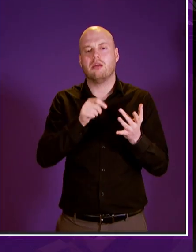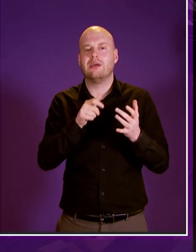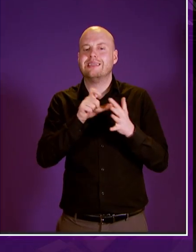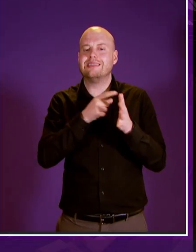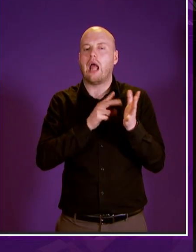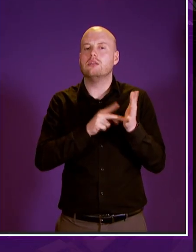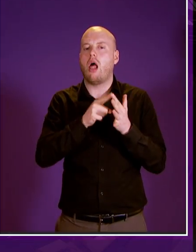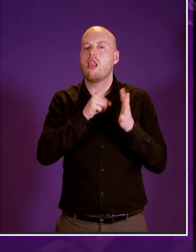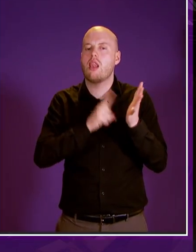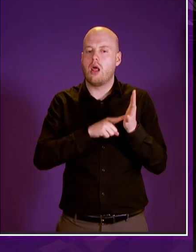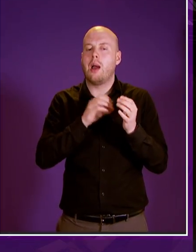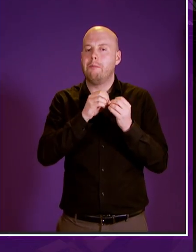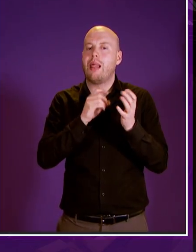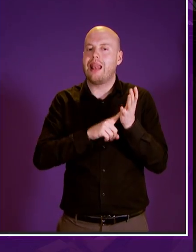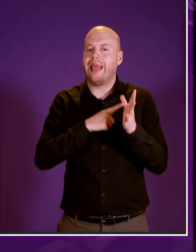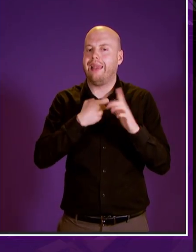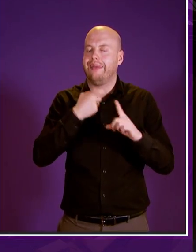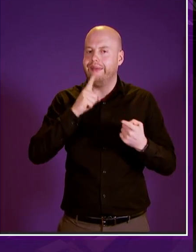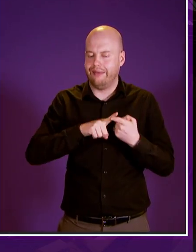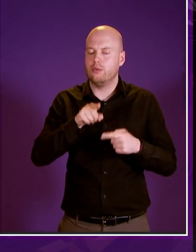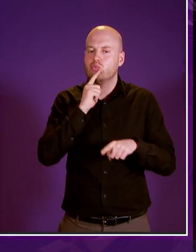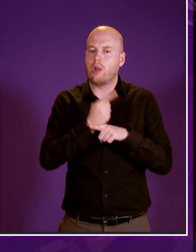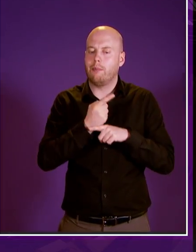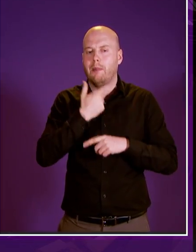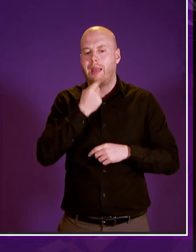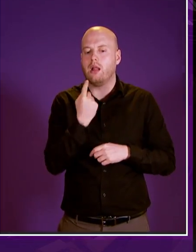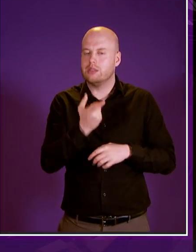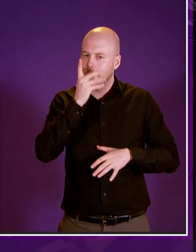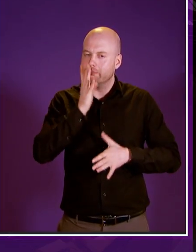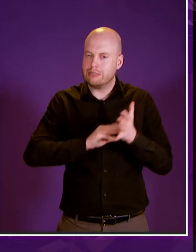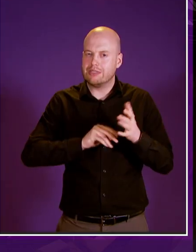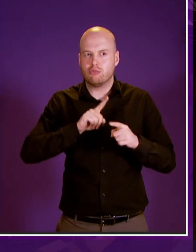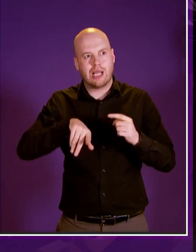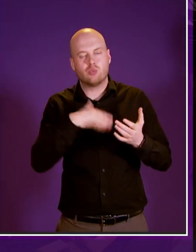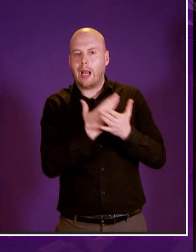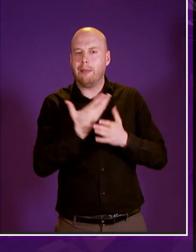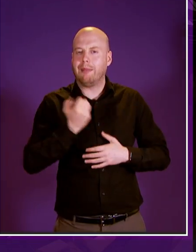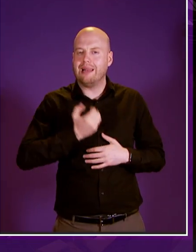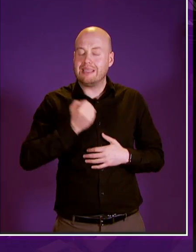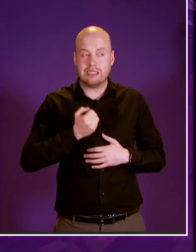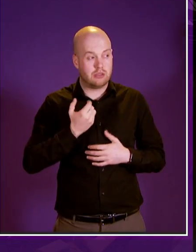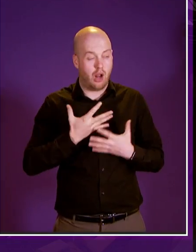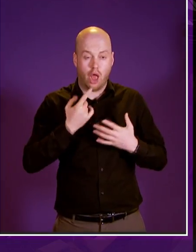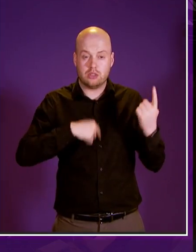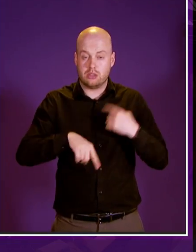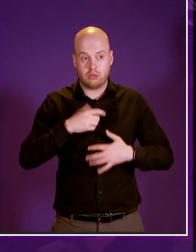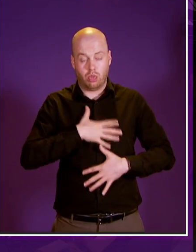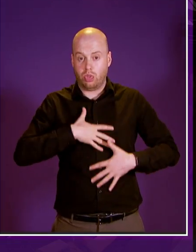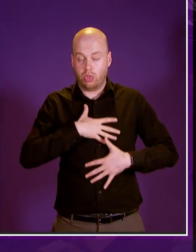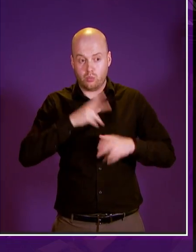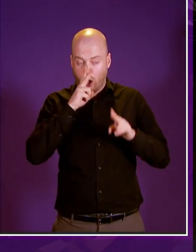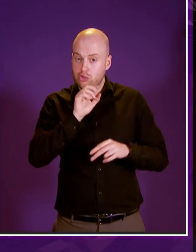to claim benefits after years of working hard for a living brought many people to tears but unfortunately that experience